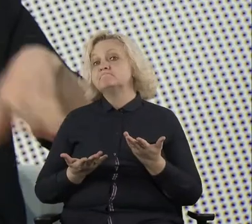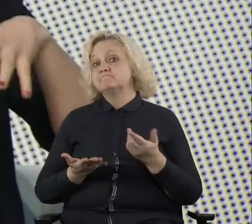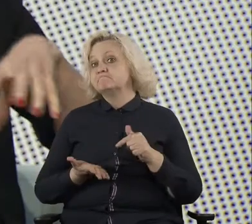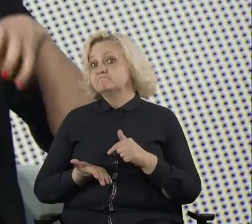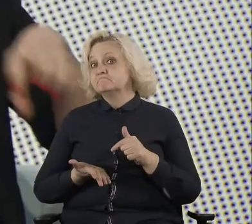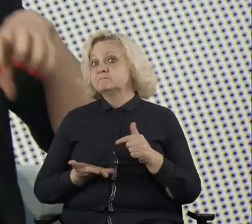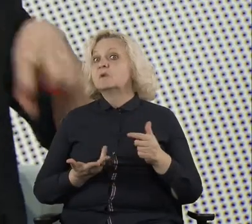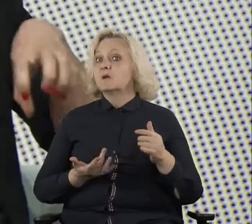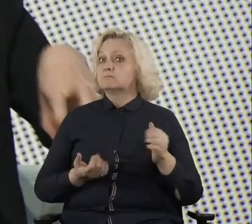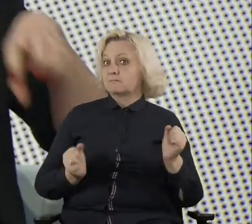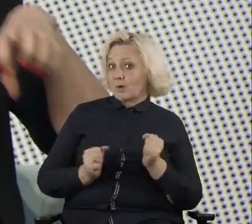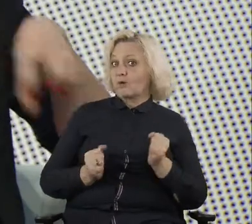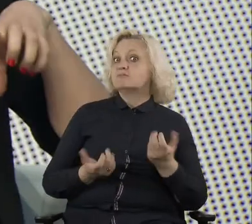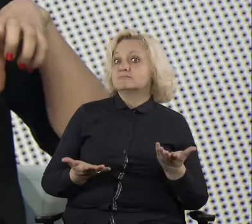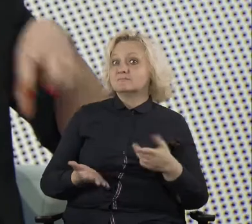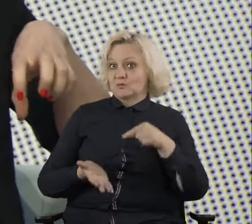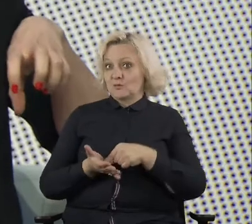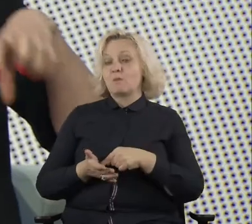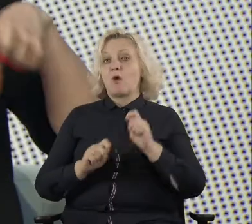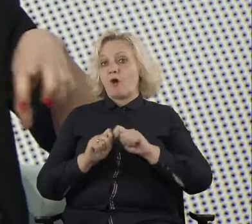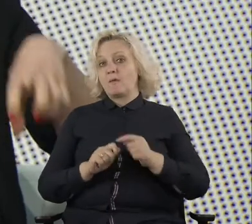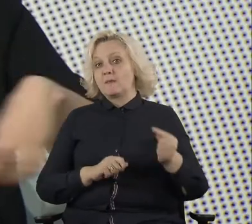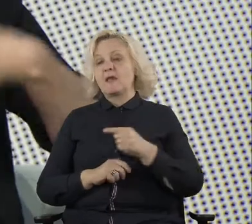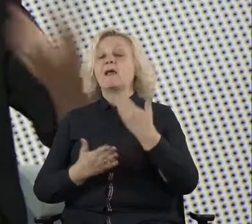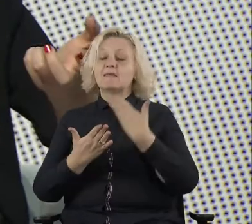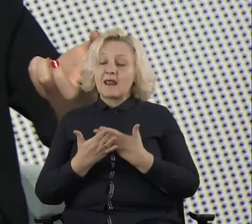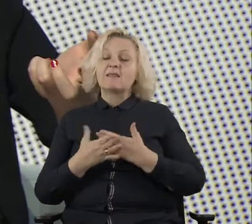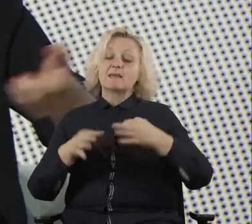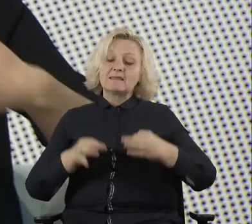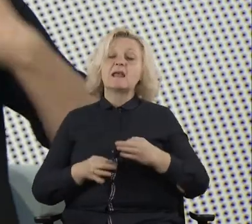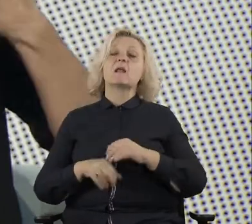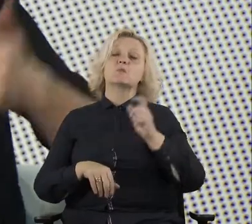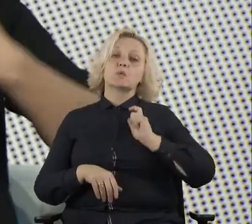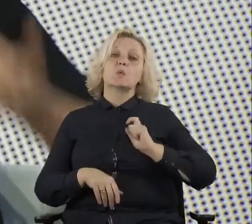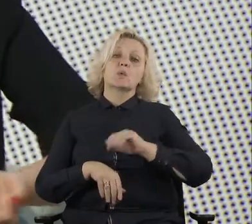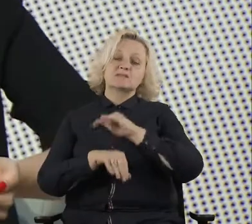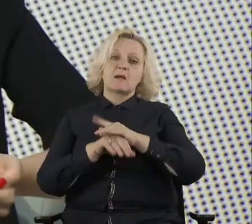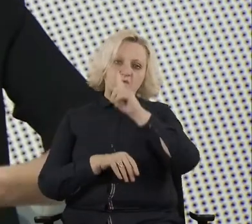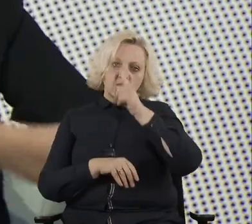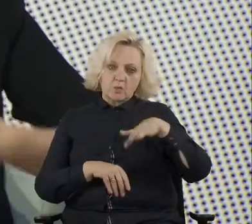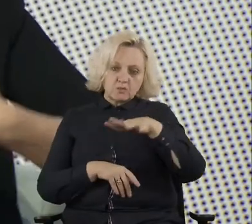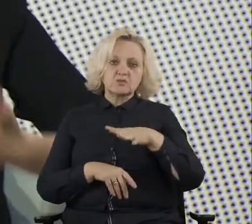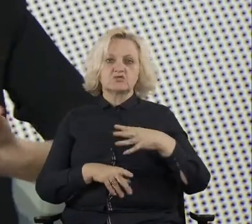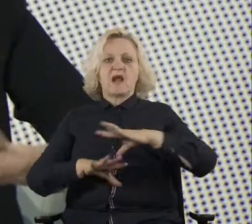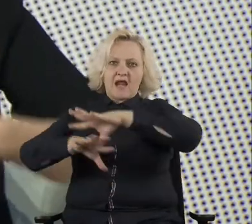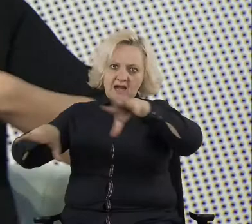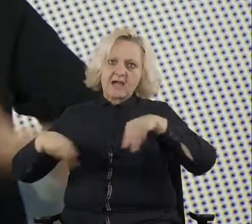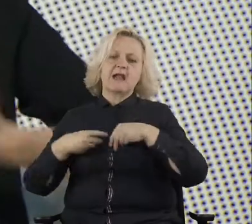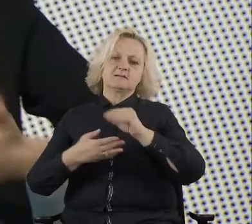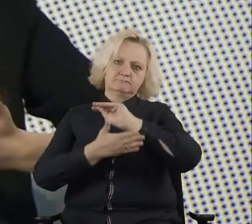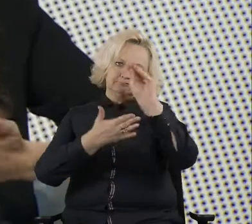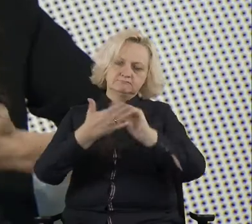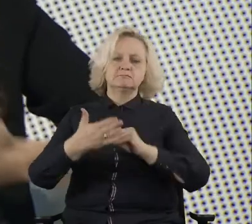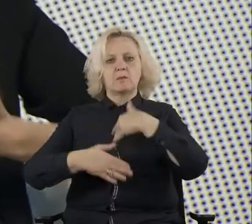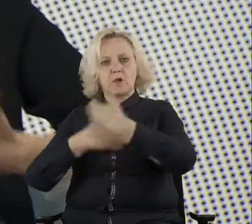they have, they are sure that it is, uh, that it is correct to use them and they can open. They now can be open. So